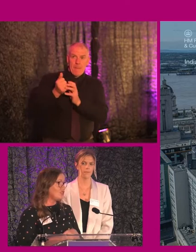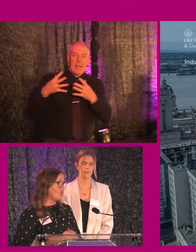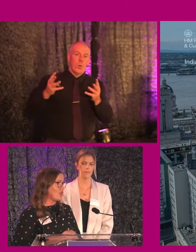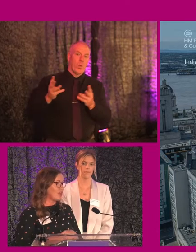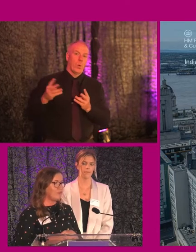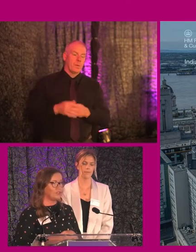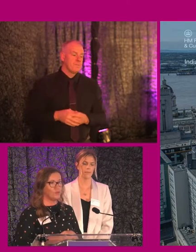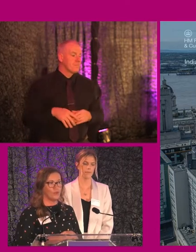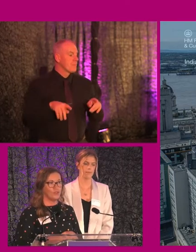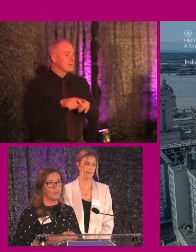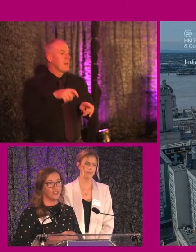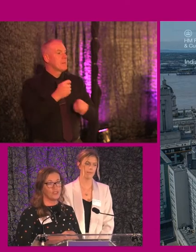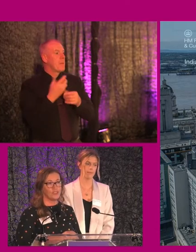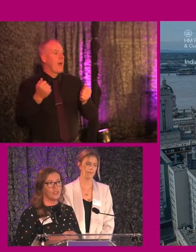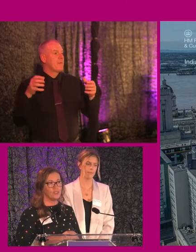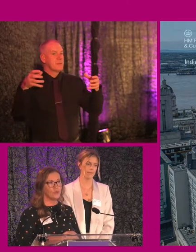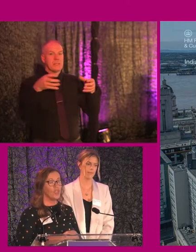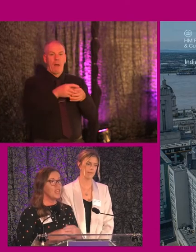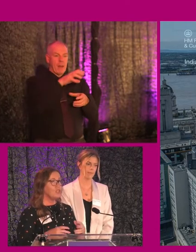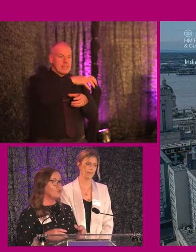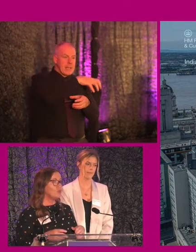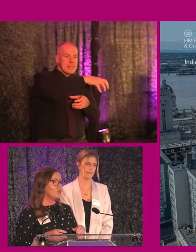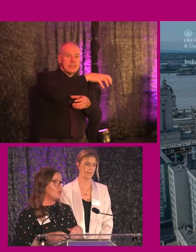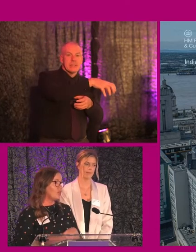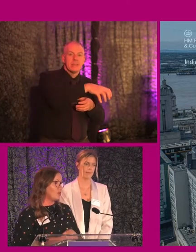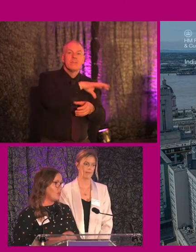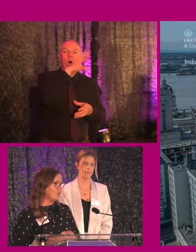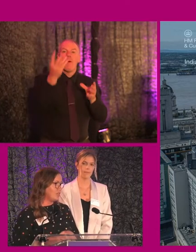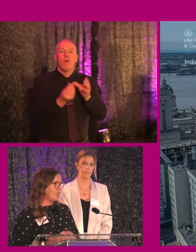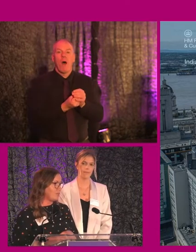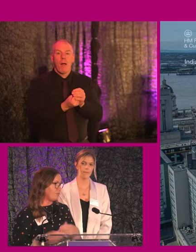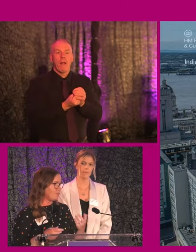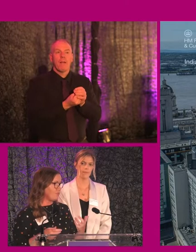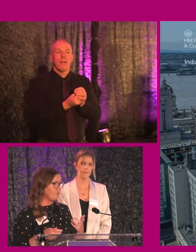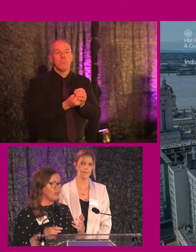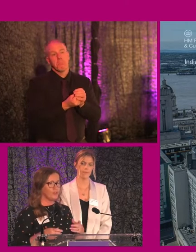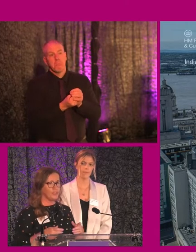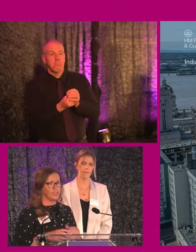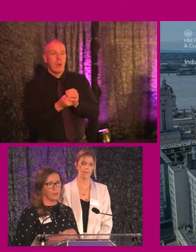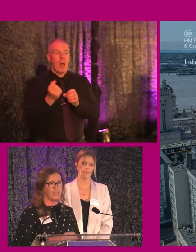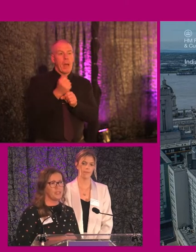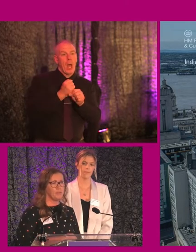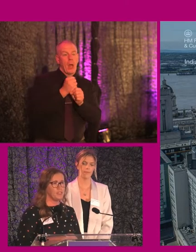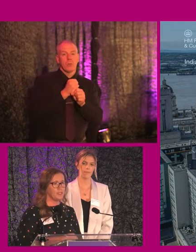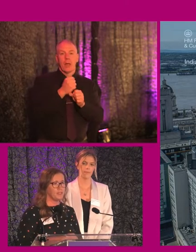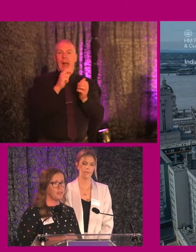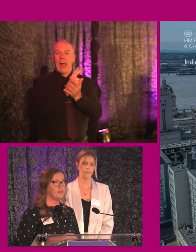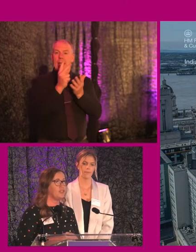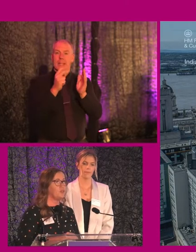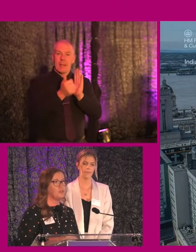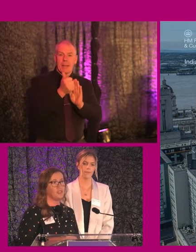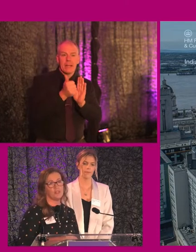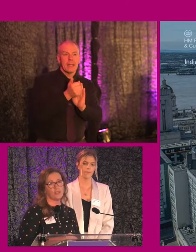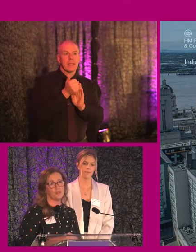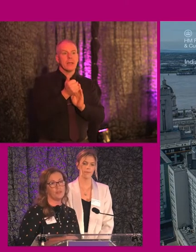addition to that, we have some smaller specialist sites. So in total, we're talking about an estate, roughly 18 buildings and